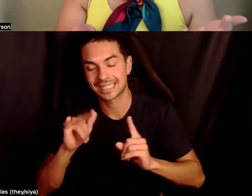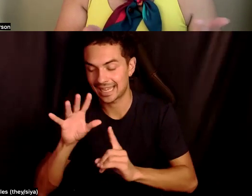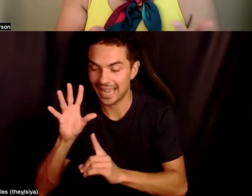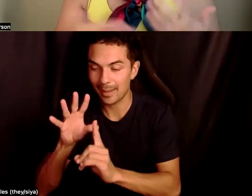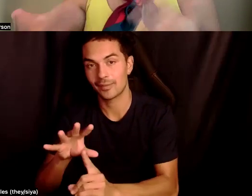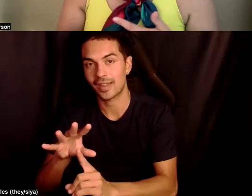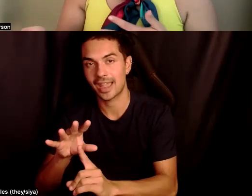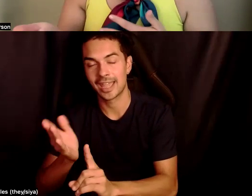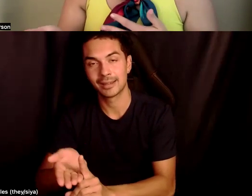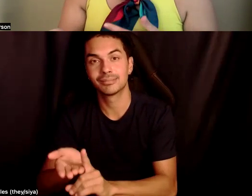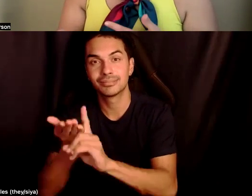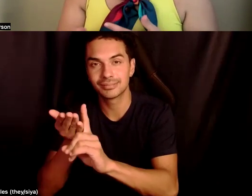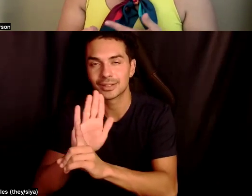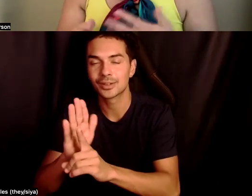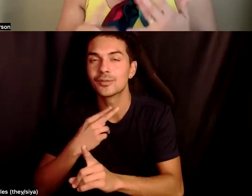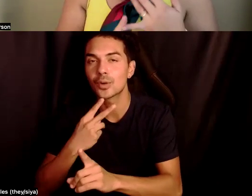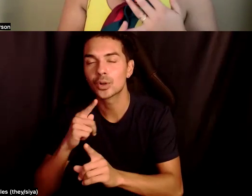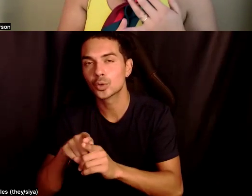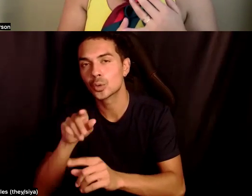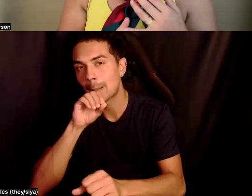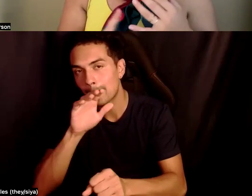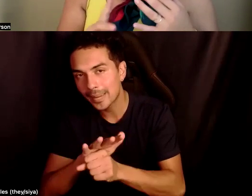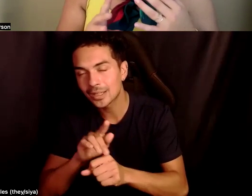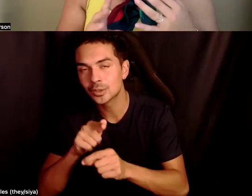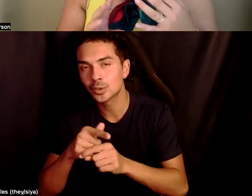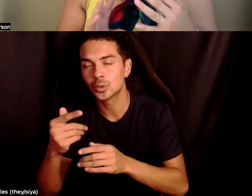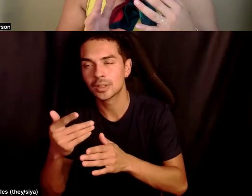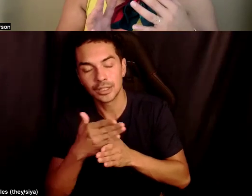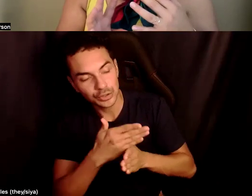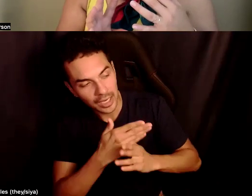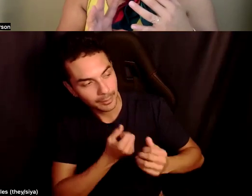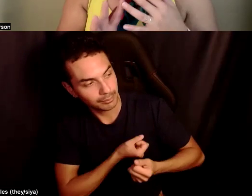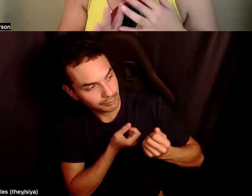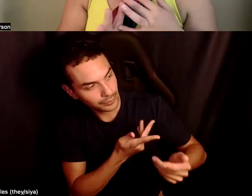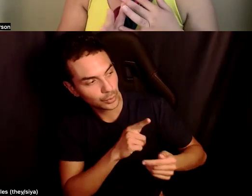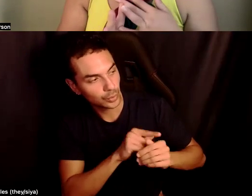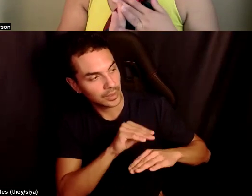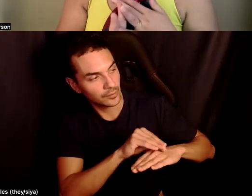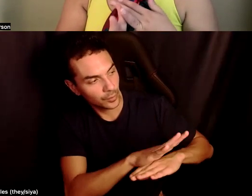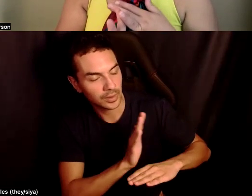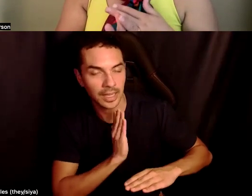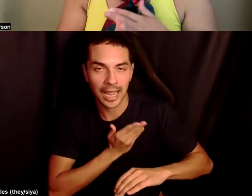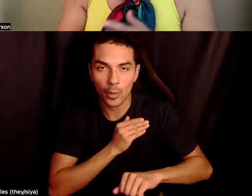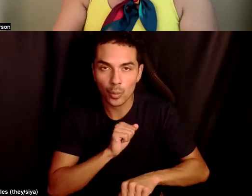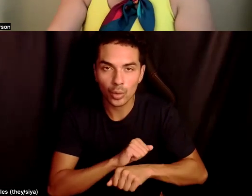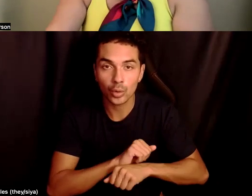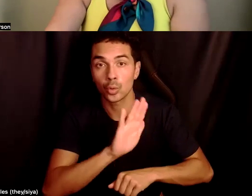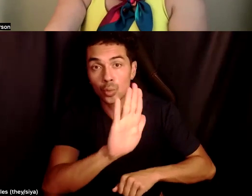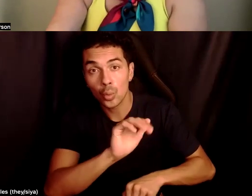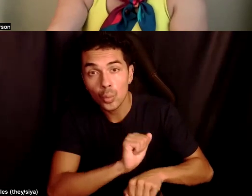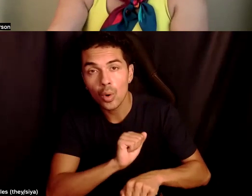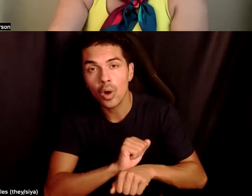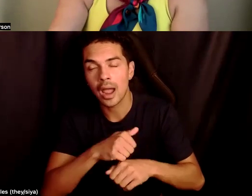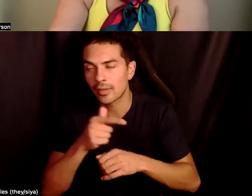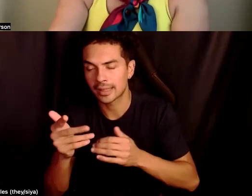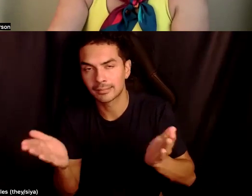the voices of the people we're committed to serving to inform our work, um, to inform your work as an individual and what that